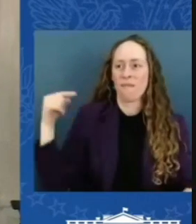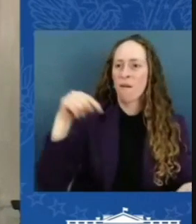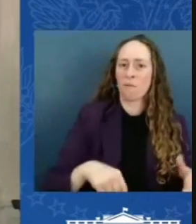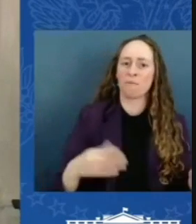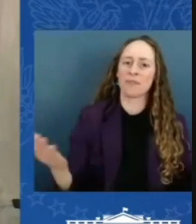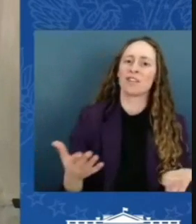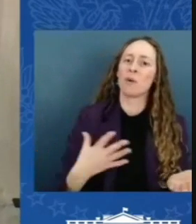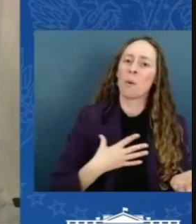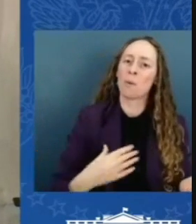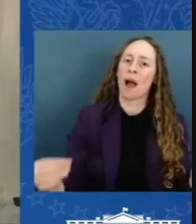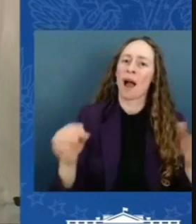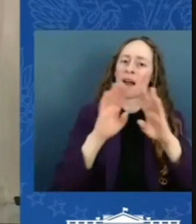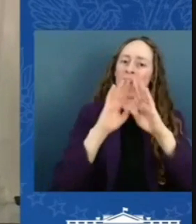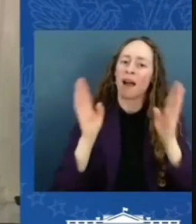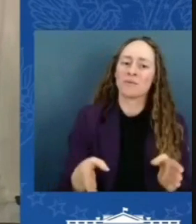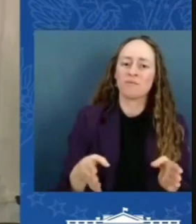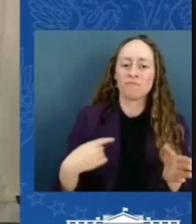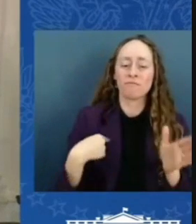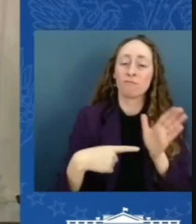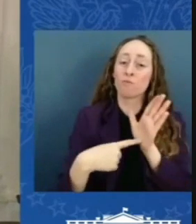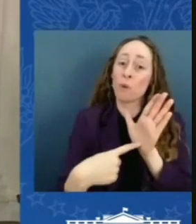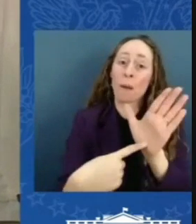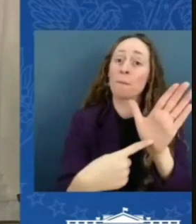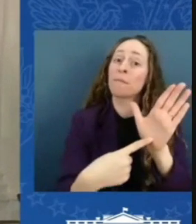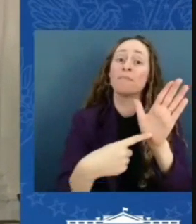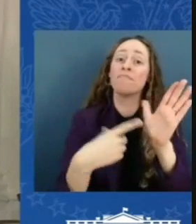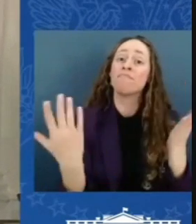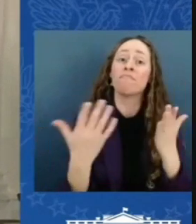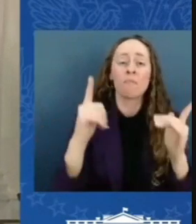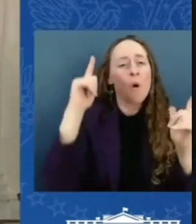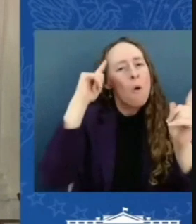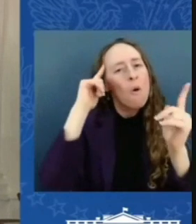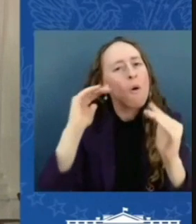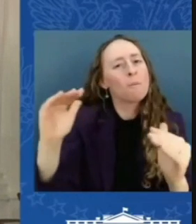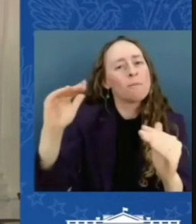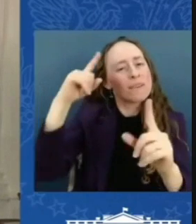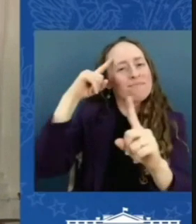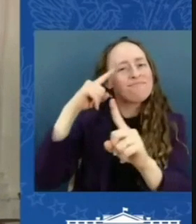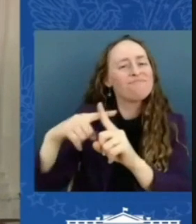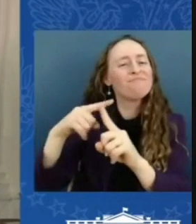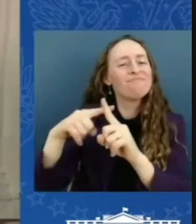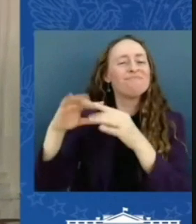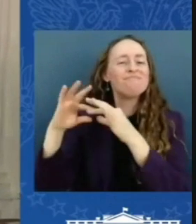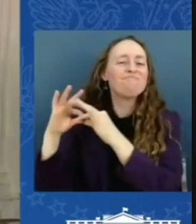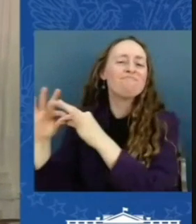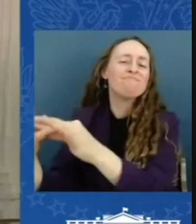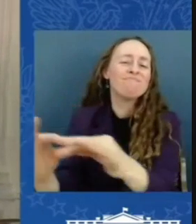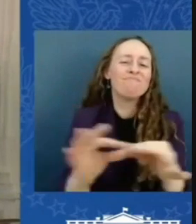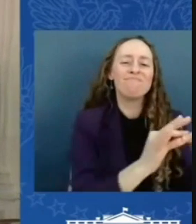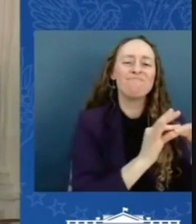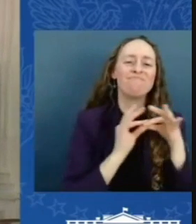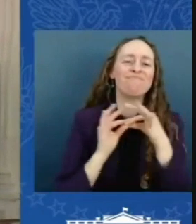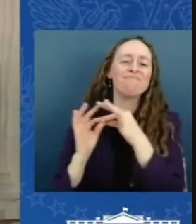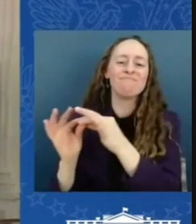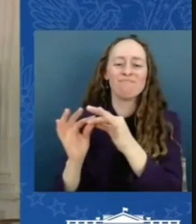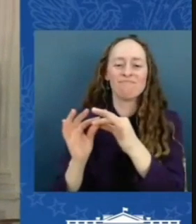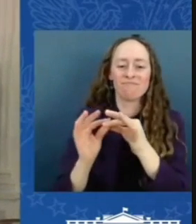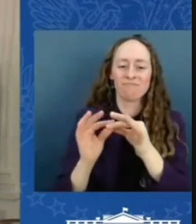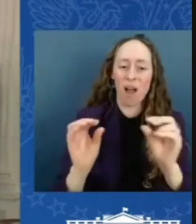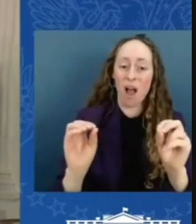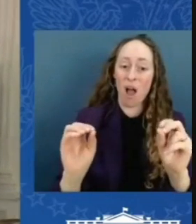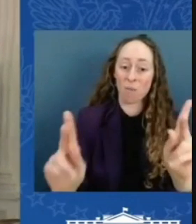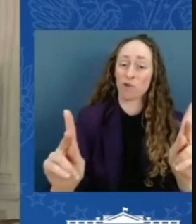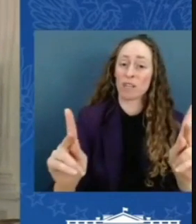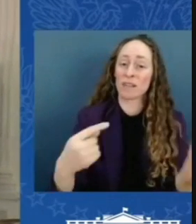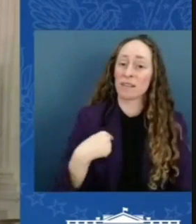unity, and opportunity for all is a moment that is not lost on me. I feel like this is a teachable